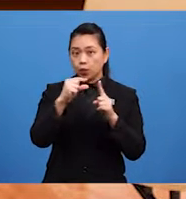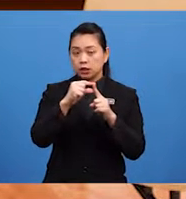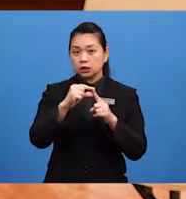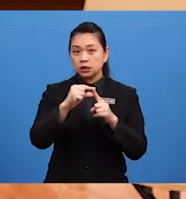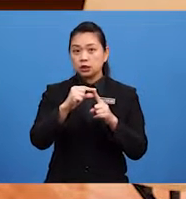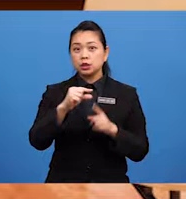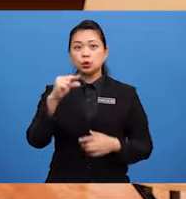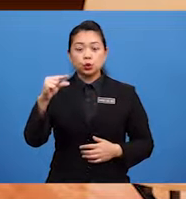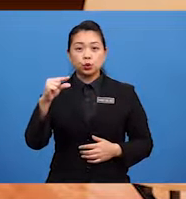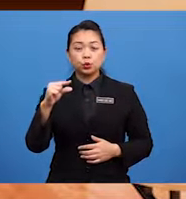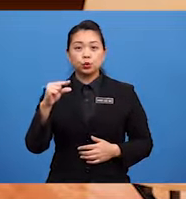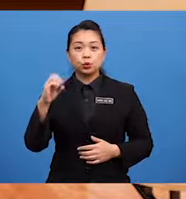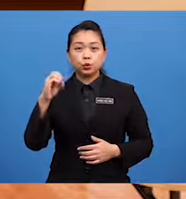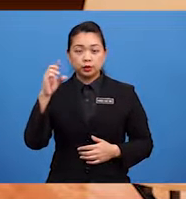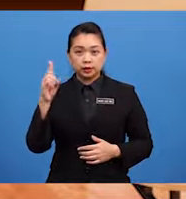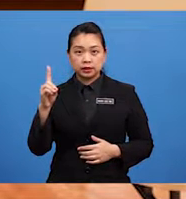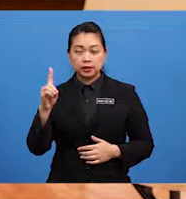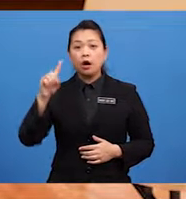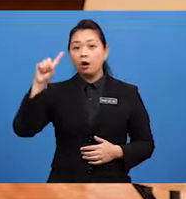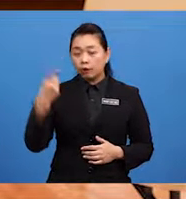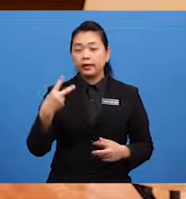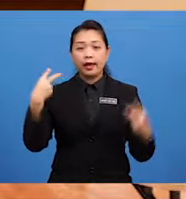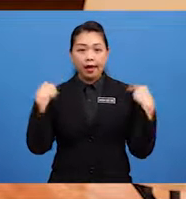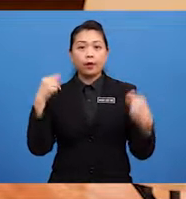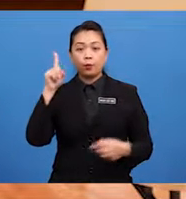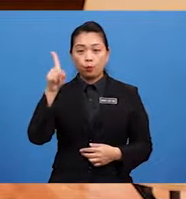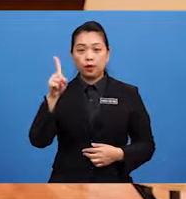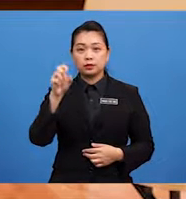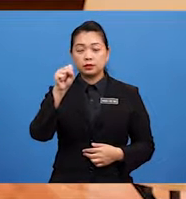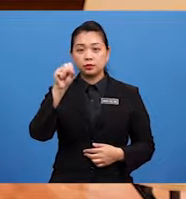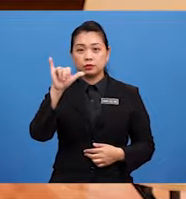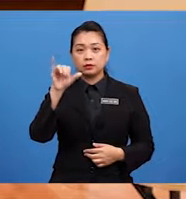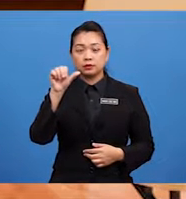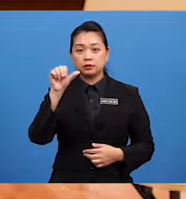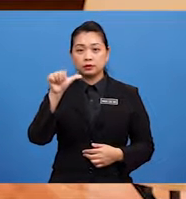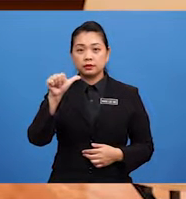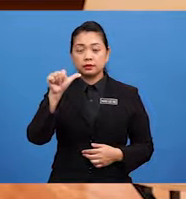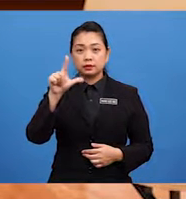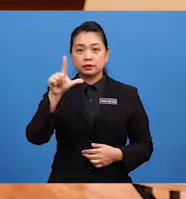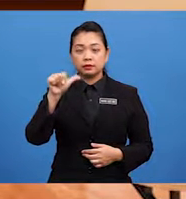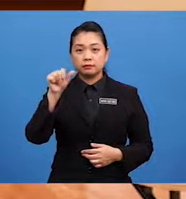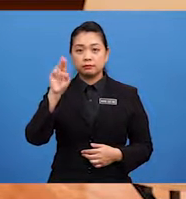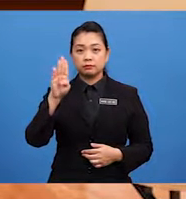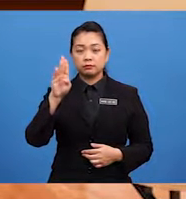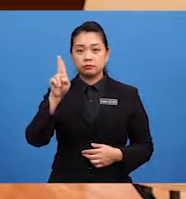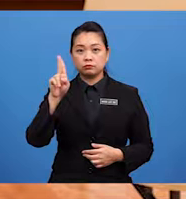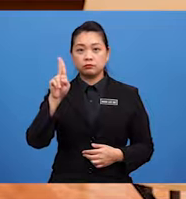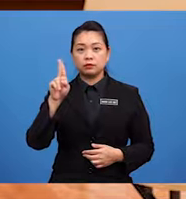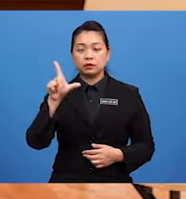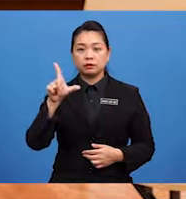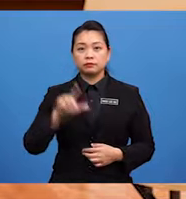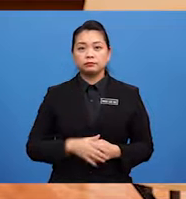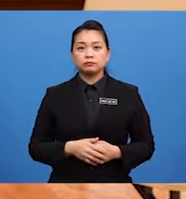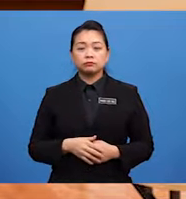Only has one syllable But the word Better Has two